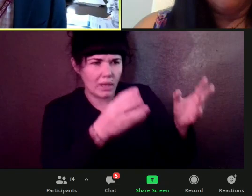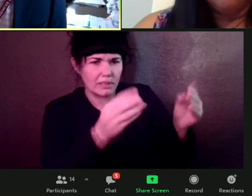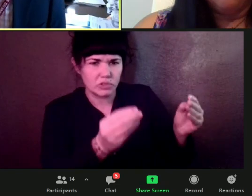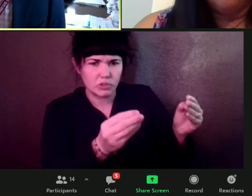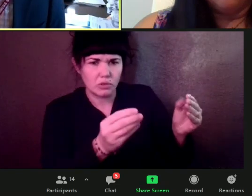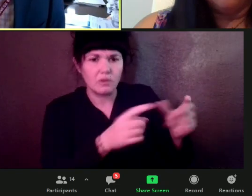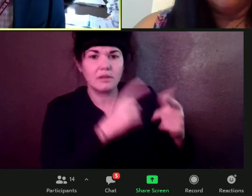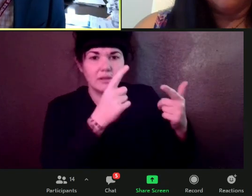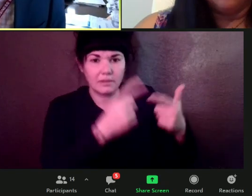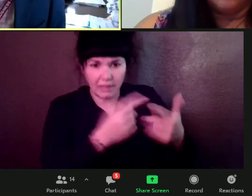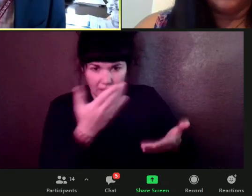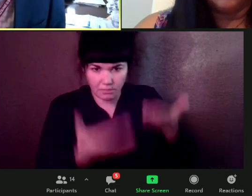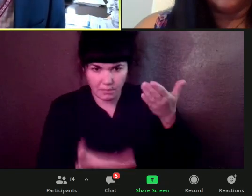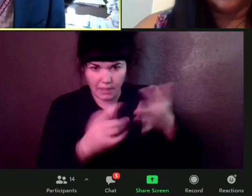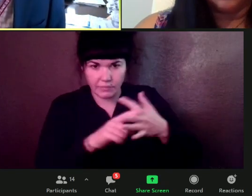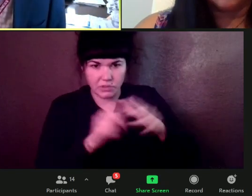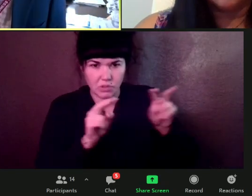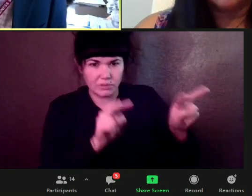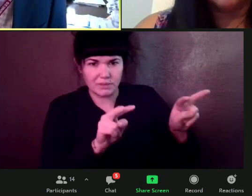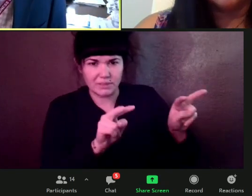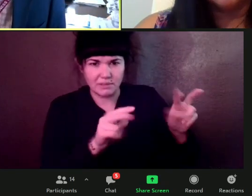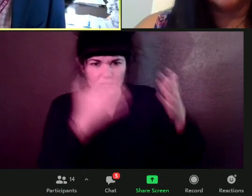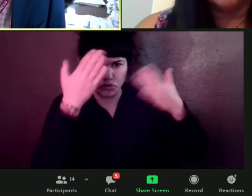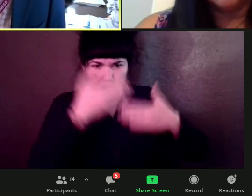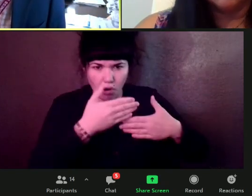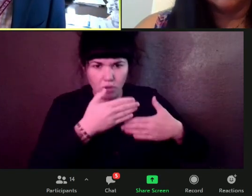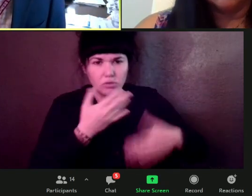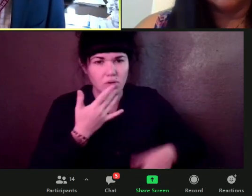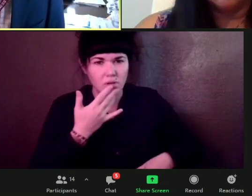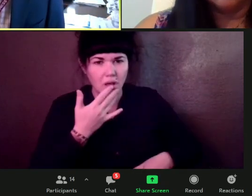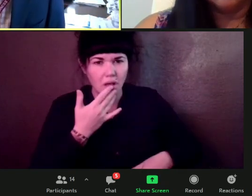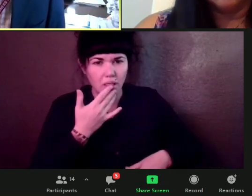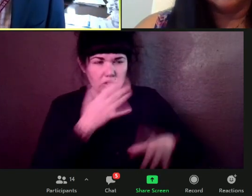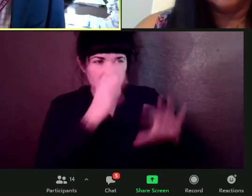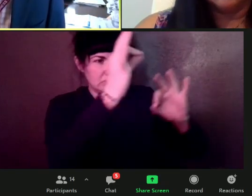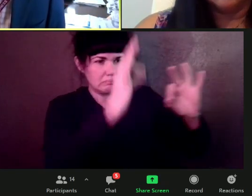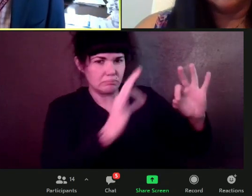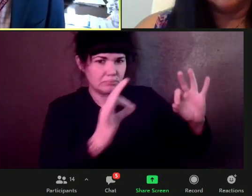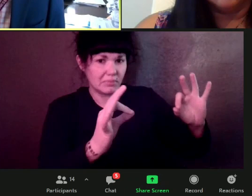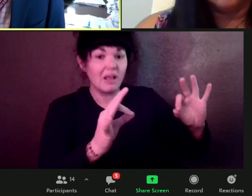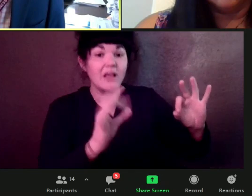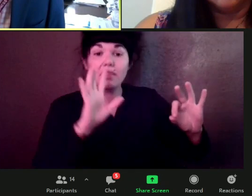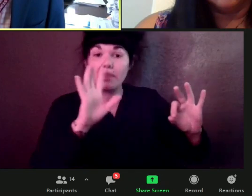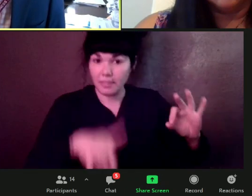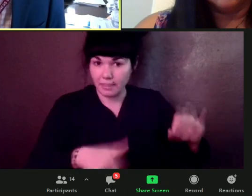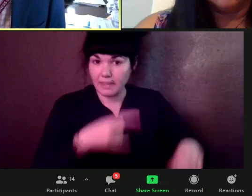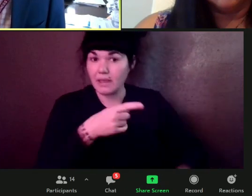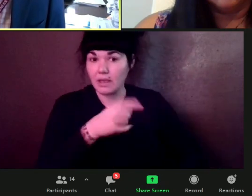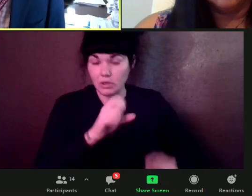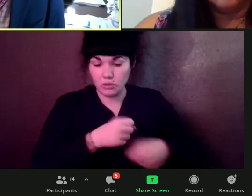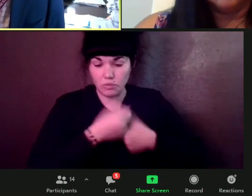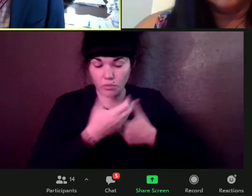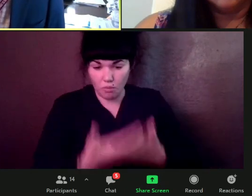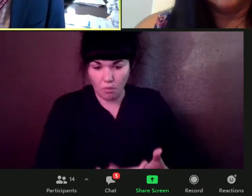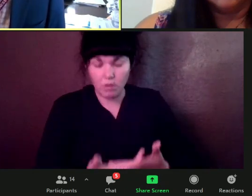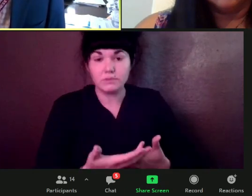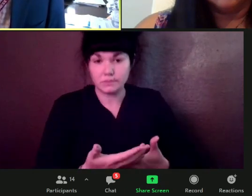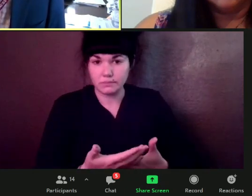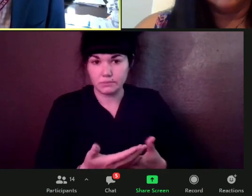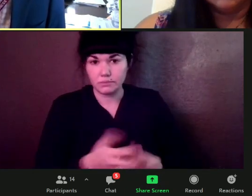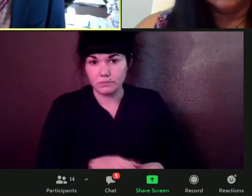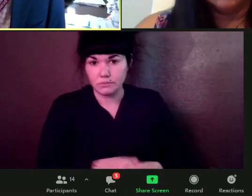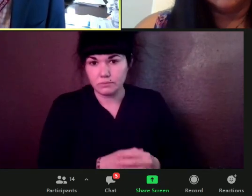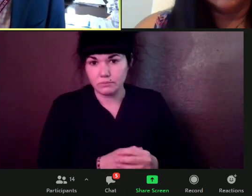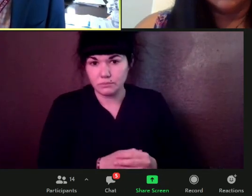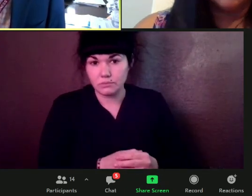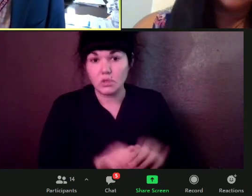may start seeing some darker, um, color, you know, would be a trigger, but, but you almost, uh, certain that there's going to be